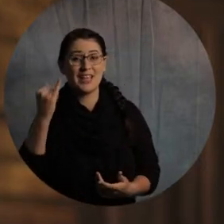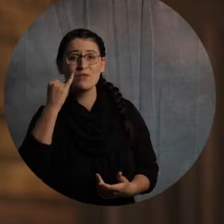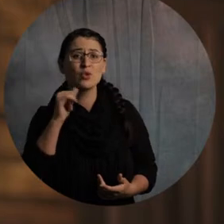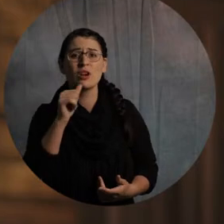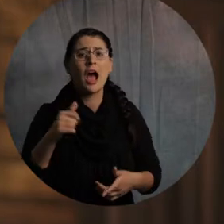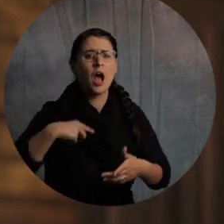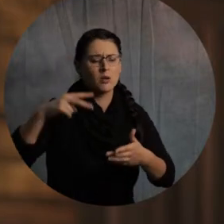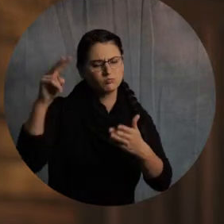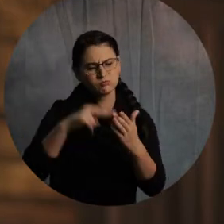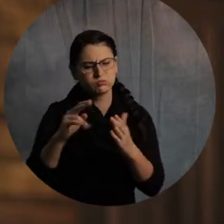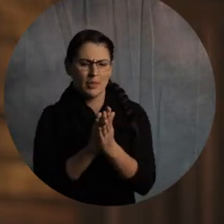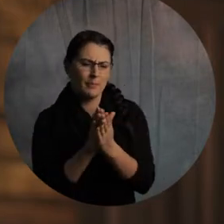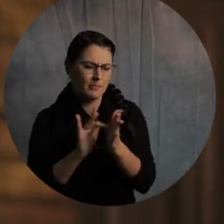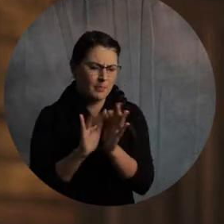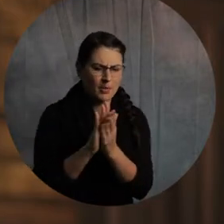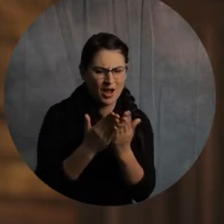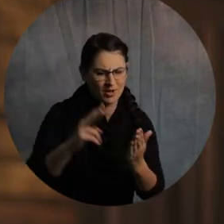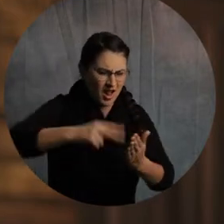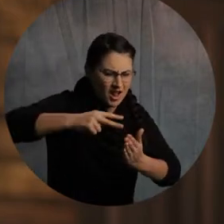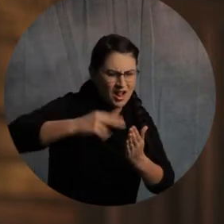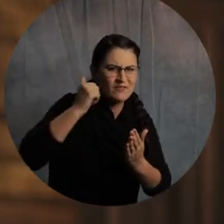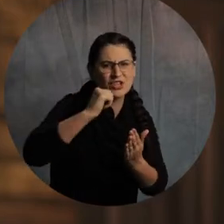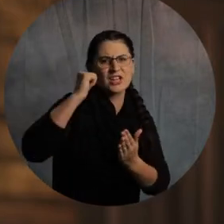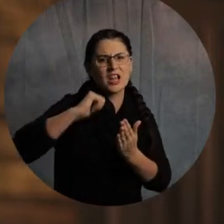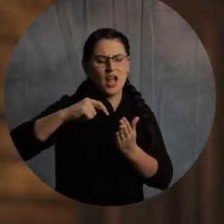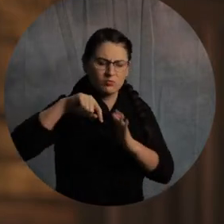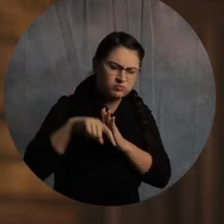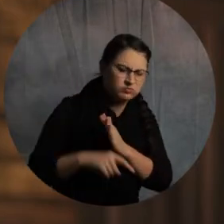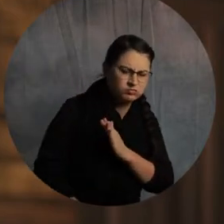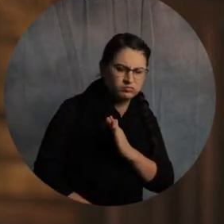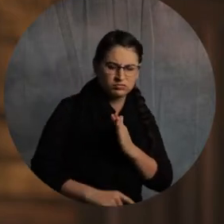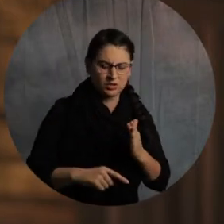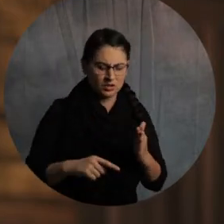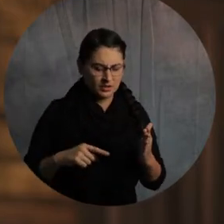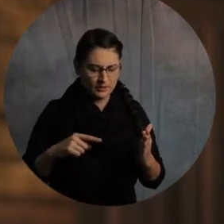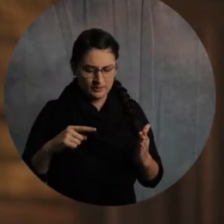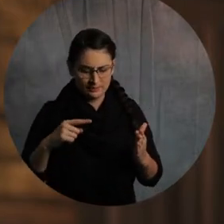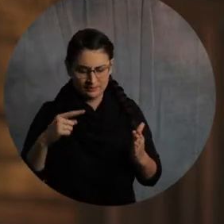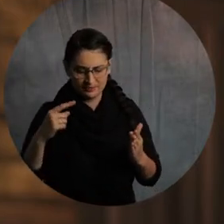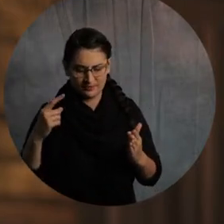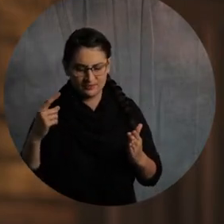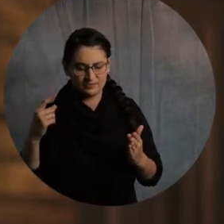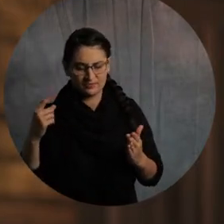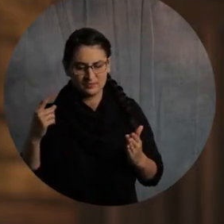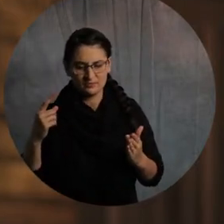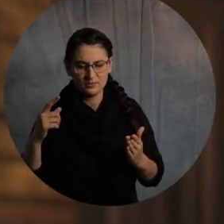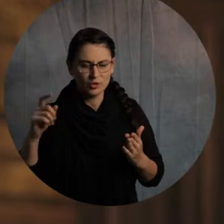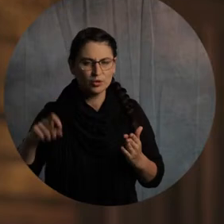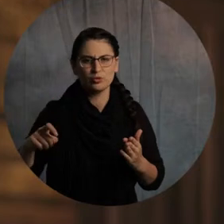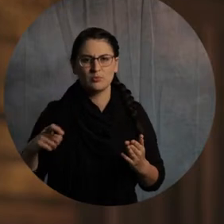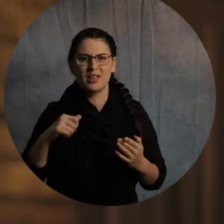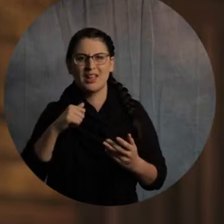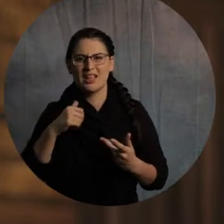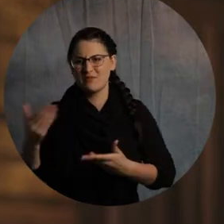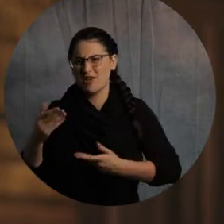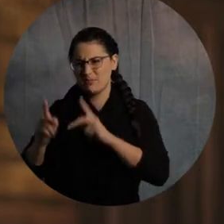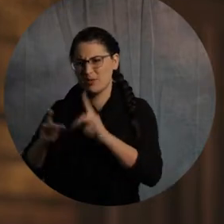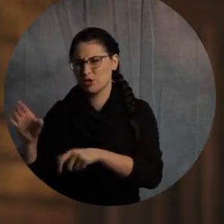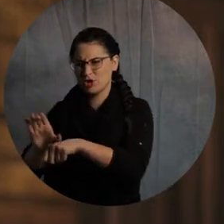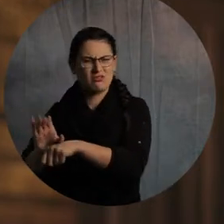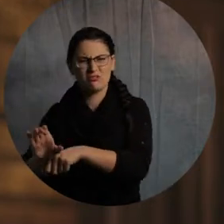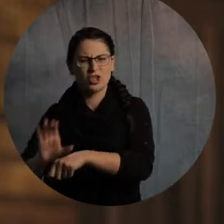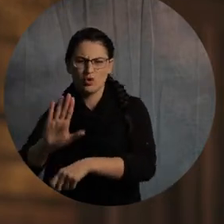Now, my goal is for you to know Romans well enough that you can sit down and teach Romans to someone. Every pastor should have that goal. We want you to